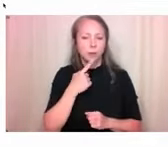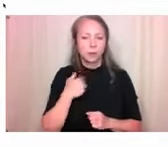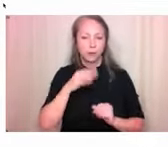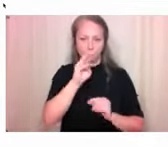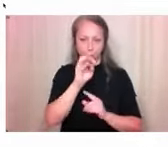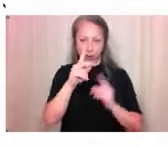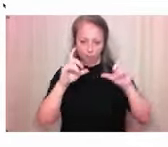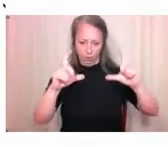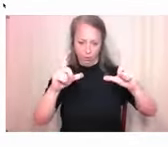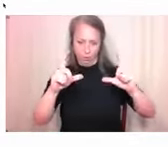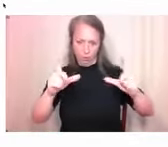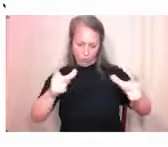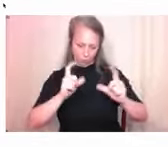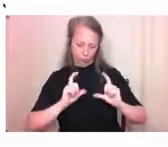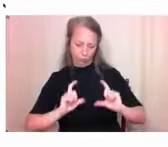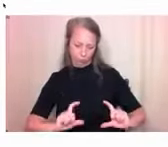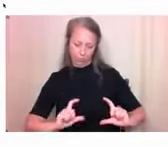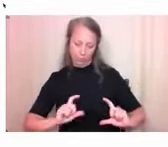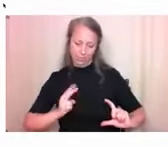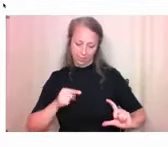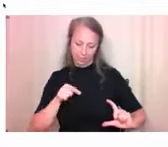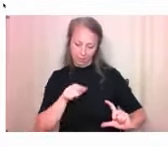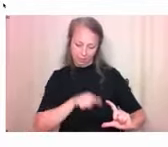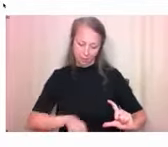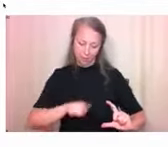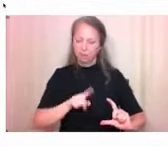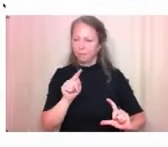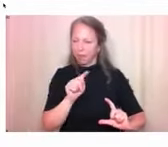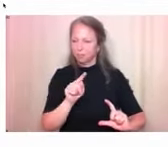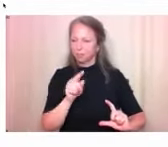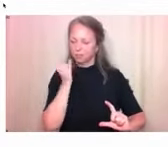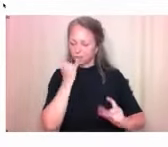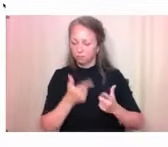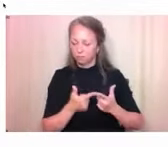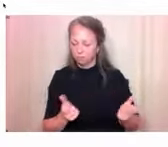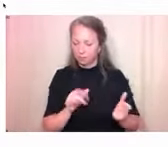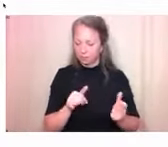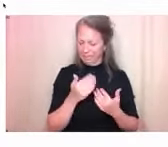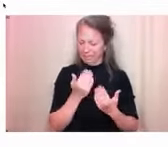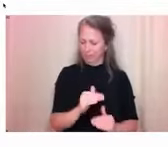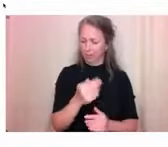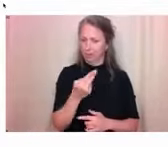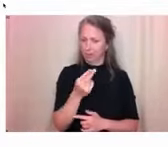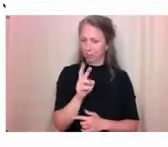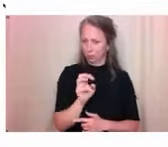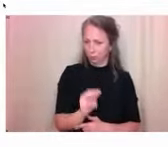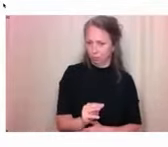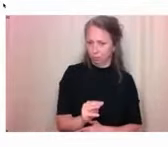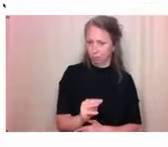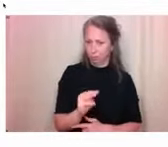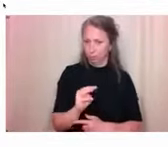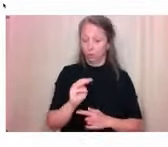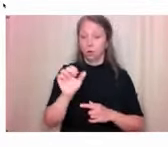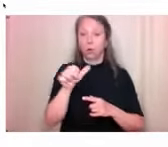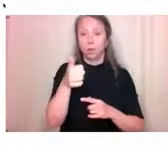sidewalks is HRM only. Is the Candid access app HRM as well or is it Nova Scotia wide?